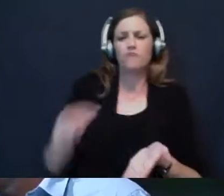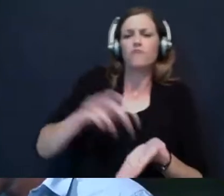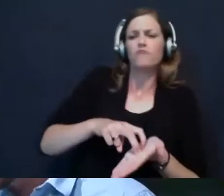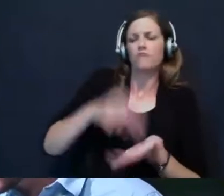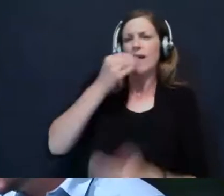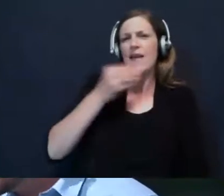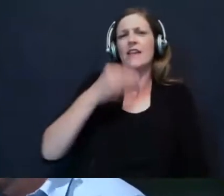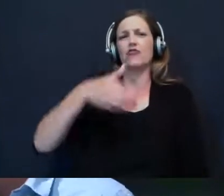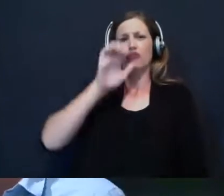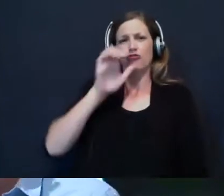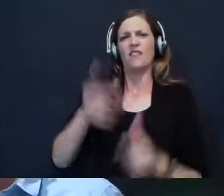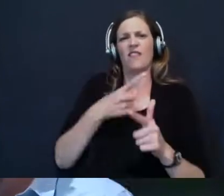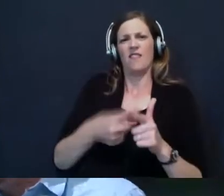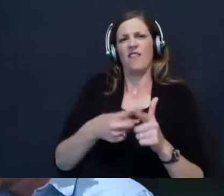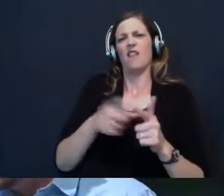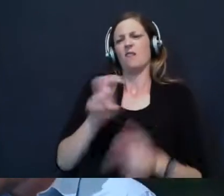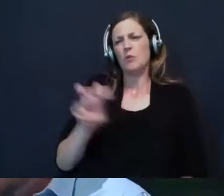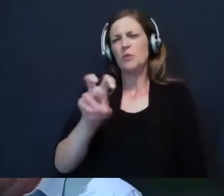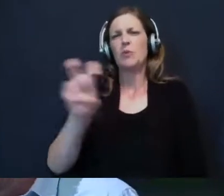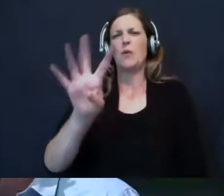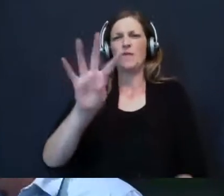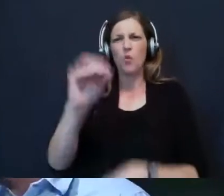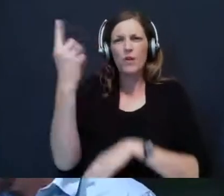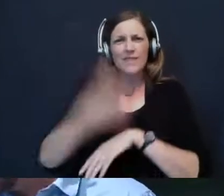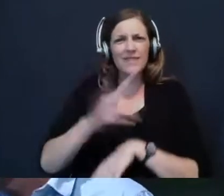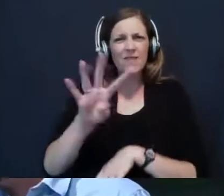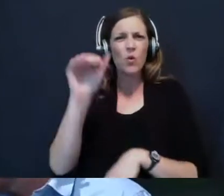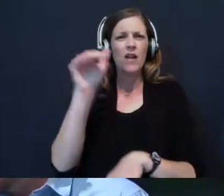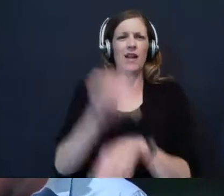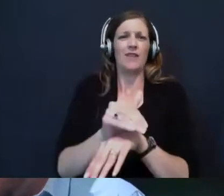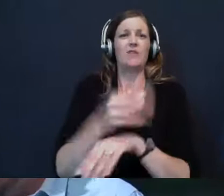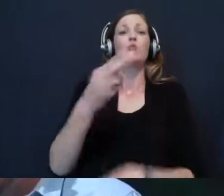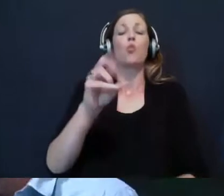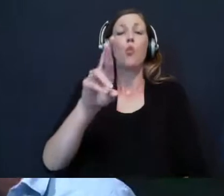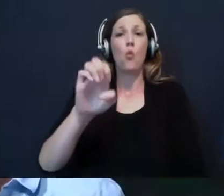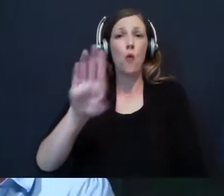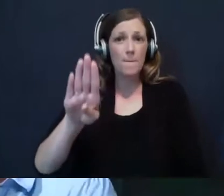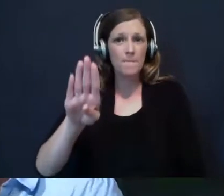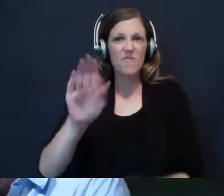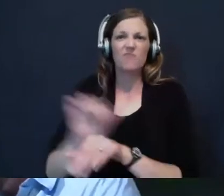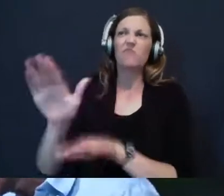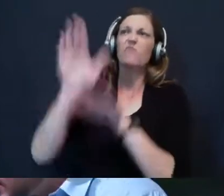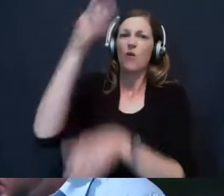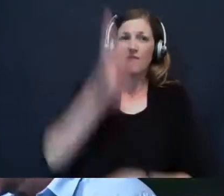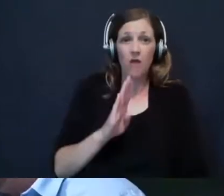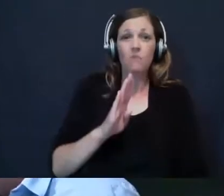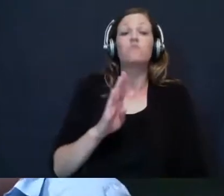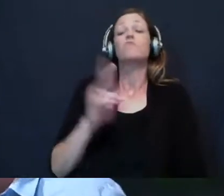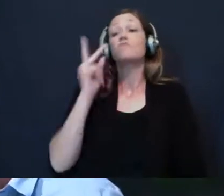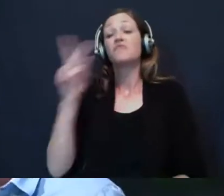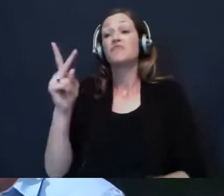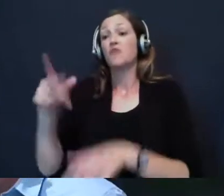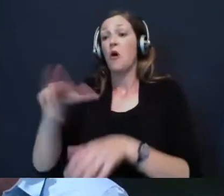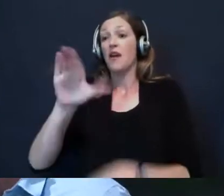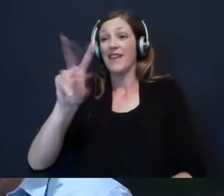drank and went in the strength of that food 40 days and 40 nights to Horeb, the mount of God. There he came to a cave and lodged in it. And behold,